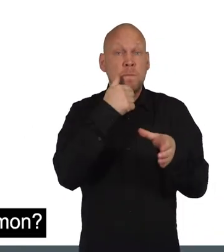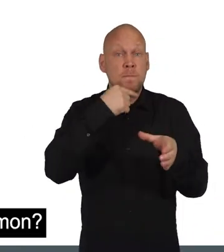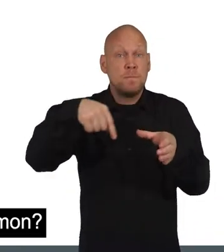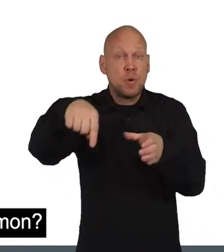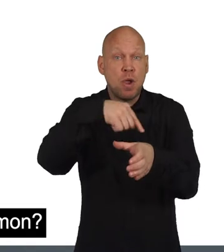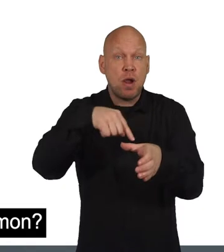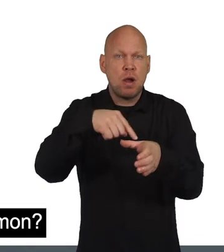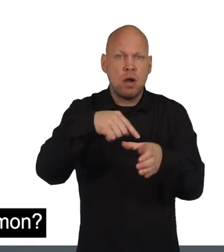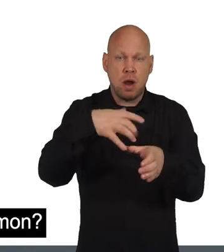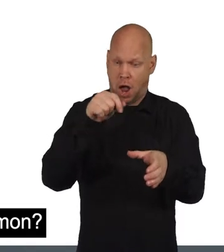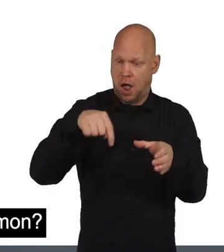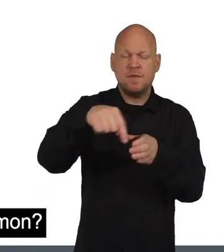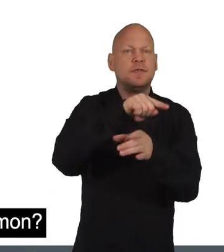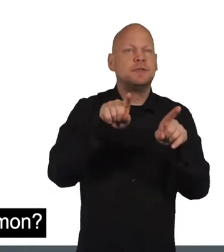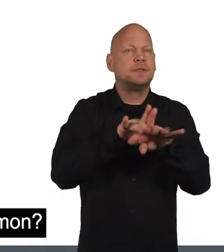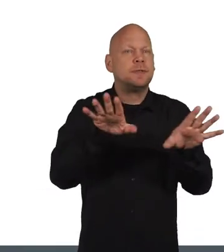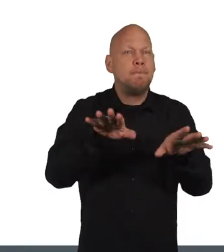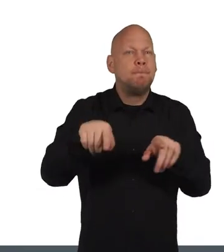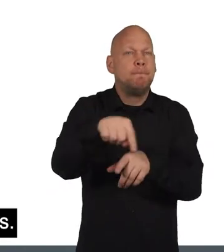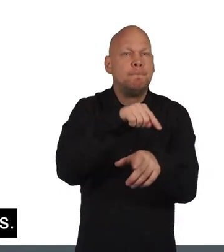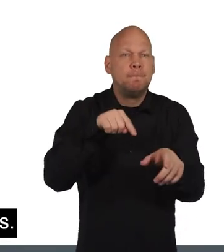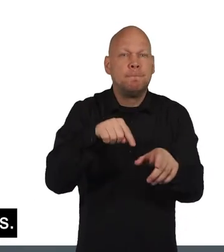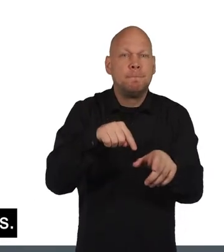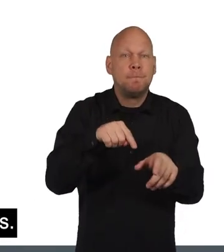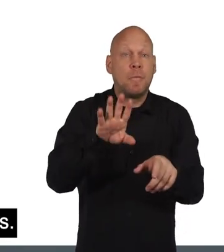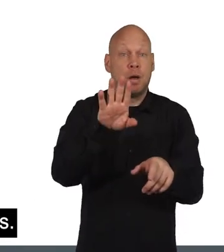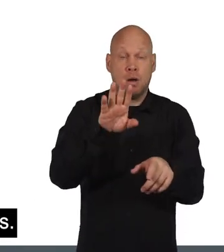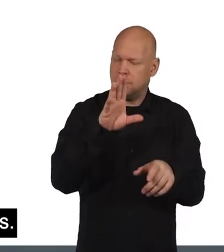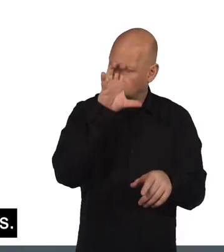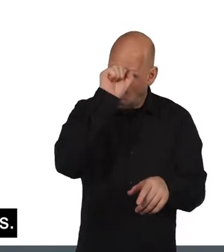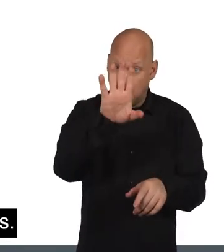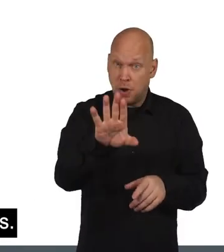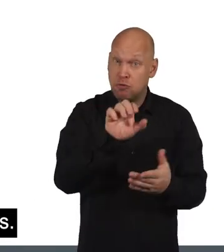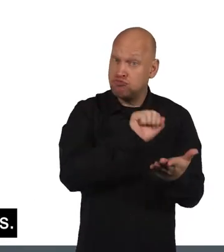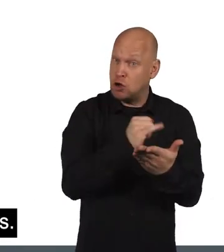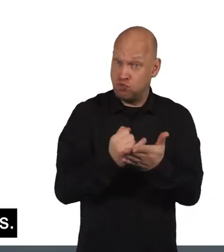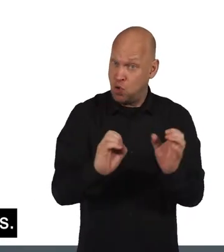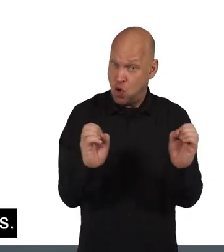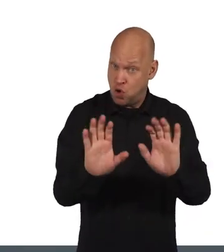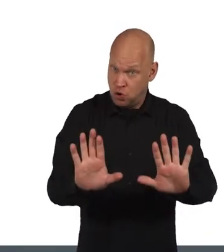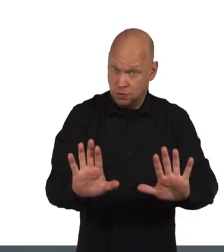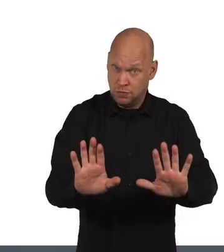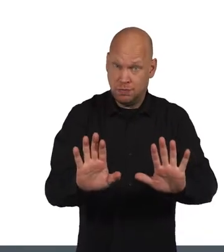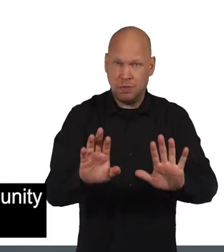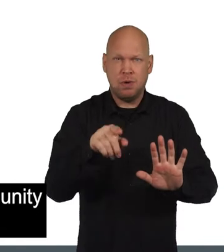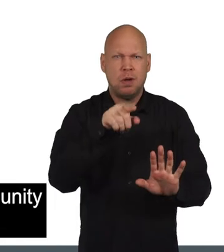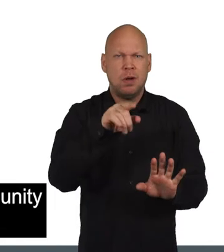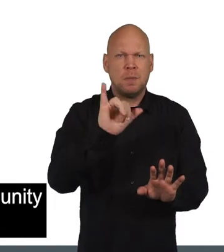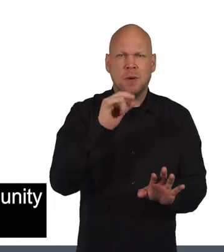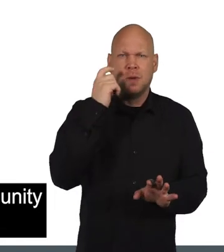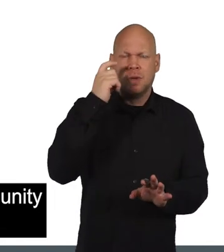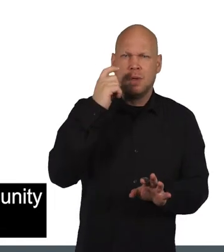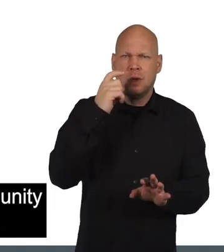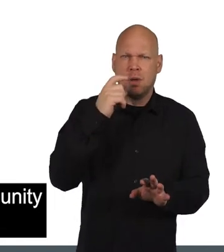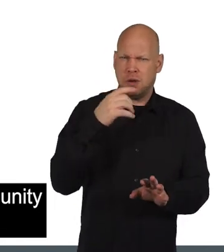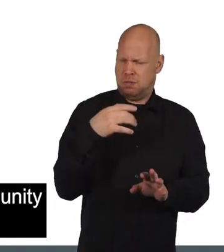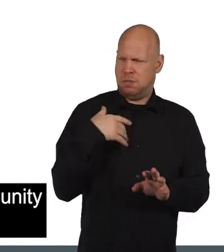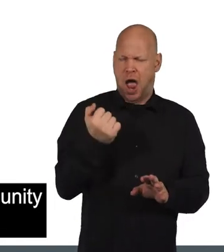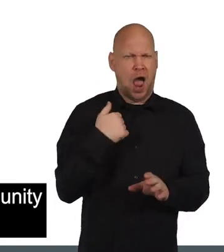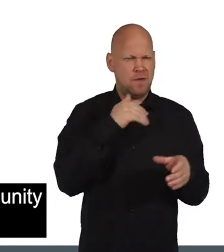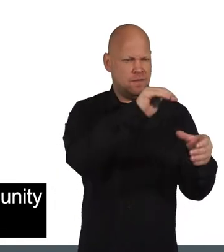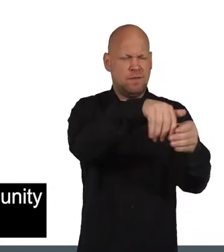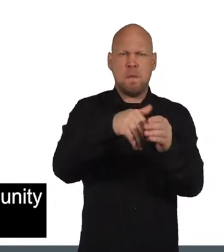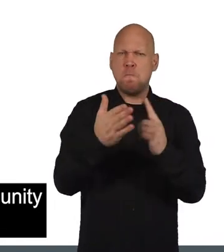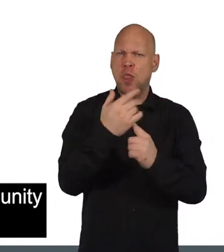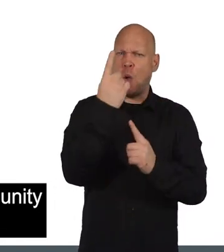a group of people with things in common? Again, there aren't right or wrong answers. You may even think of more than one